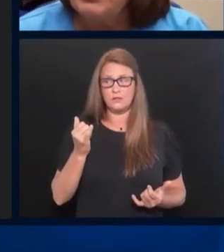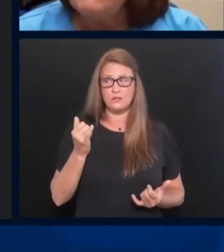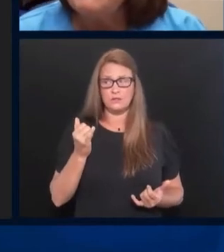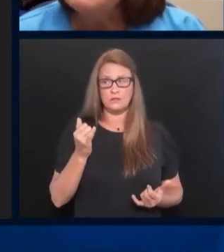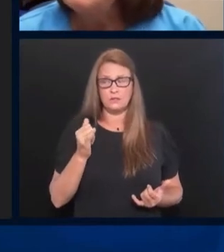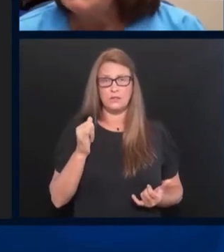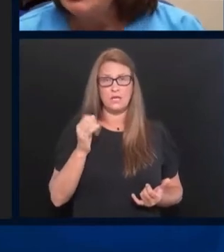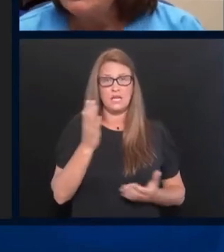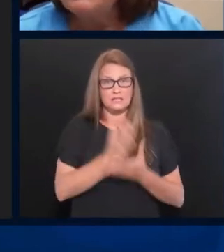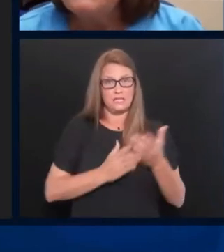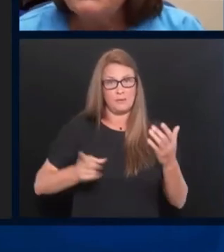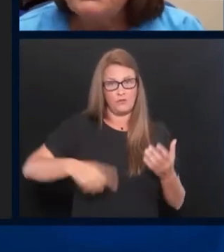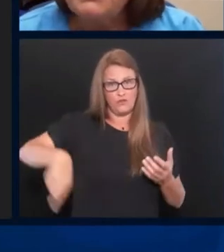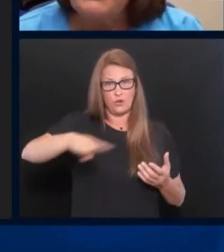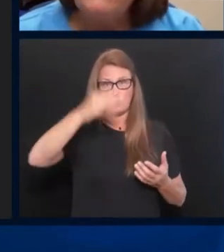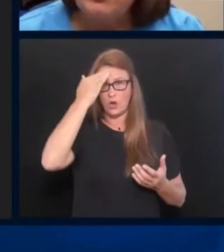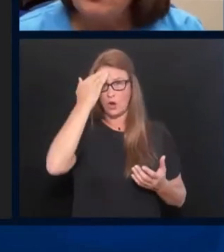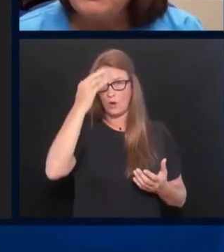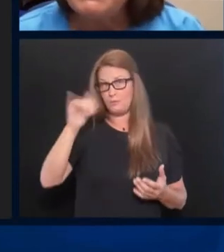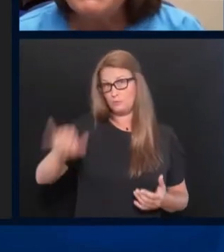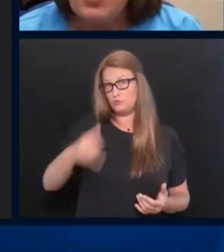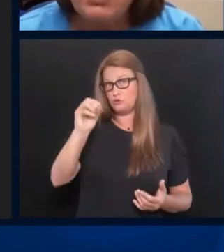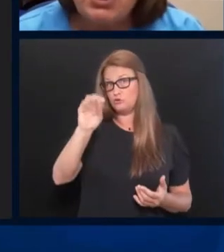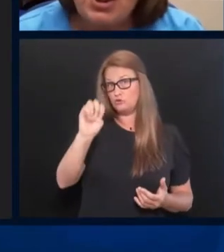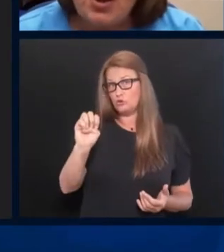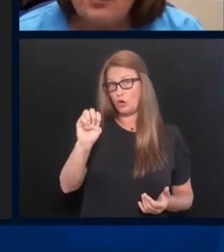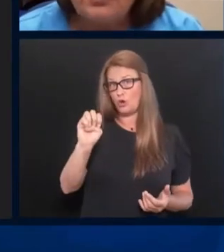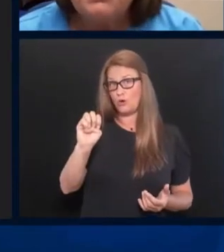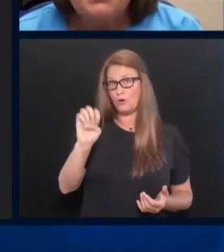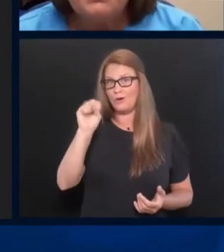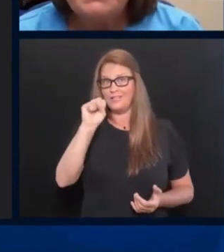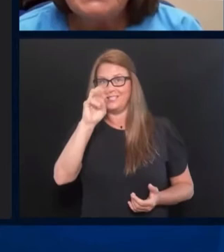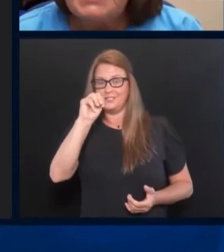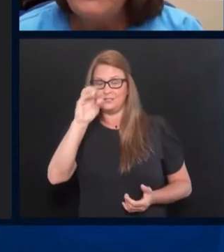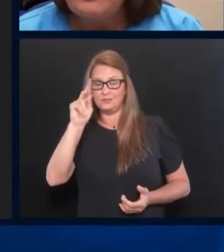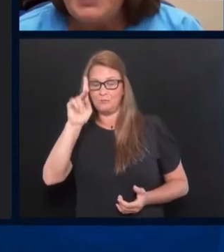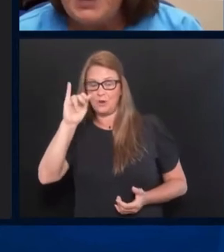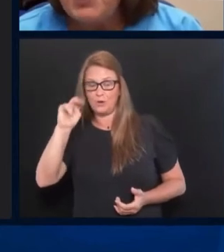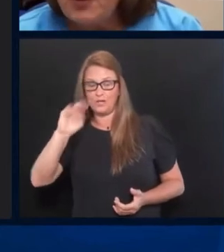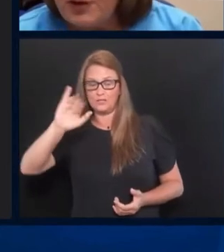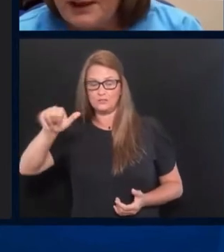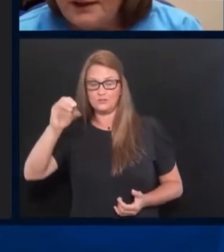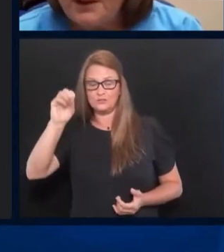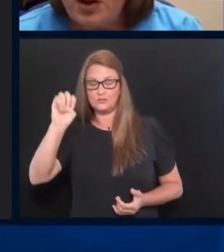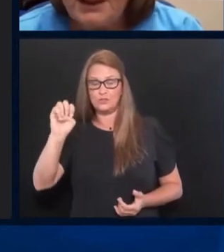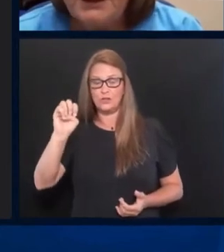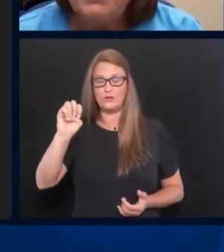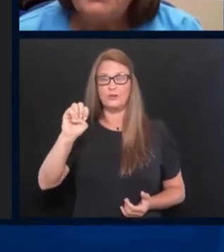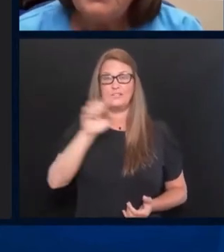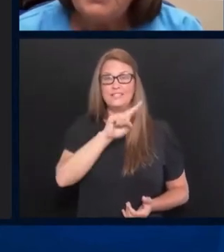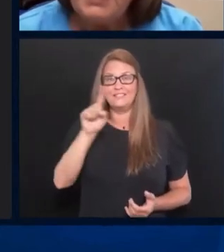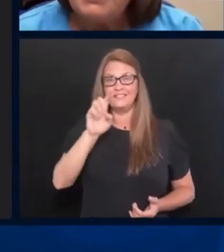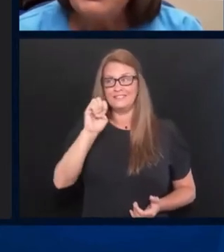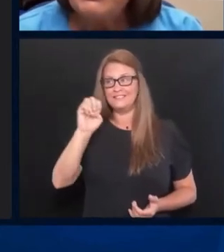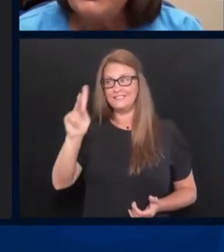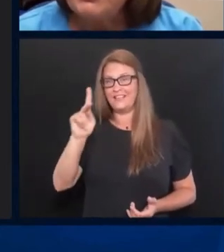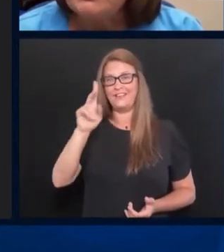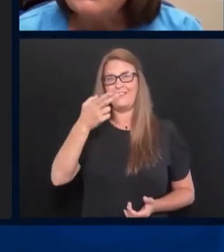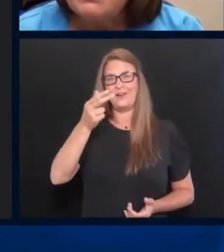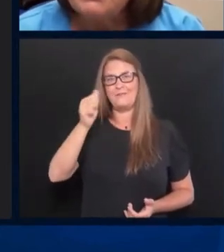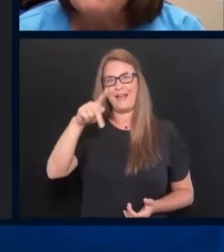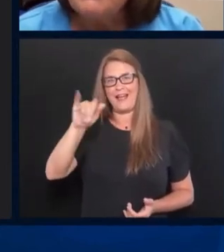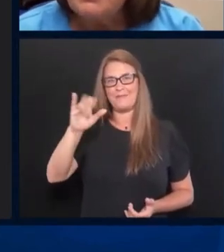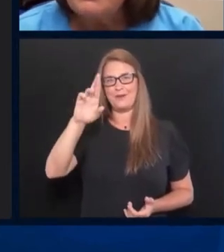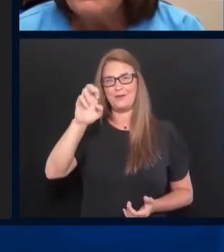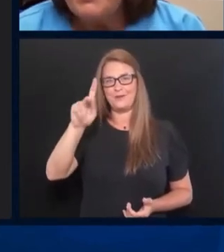Some of you know him as Joe. Some of you know him as Smokin' Joe, Zeke from Cabin Creek, Goody, and I'm sure